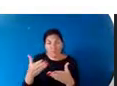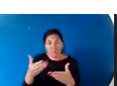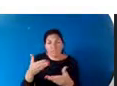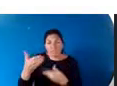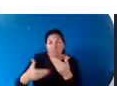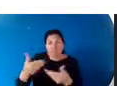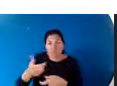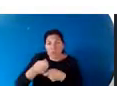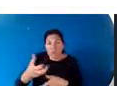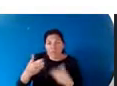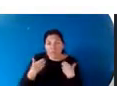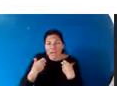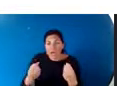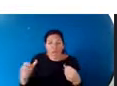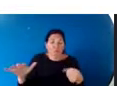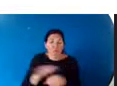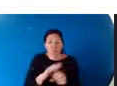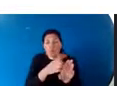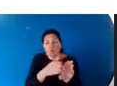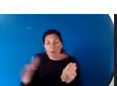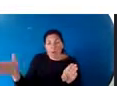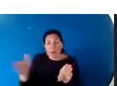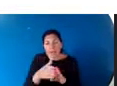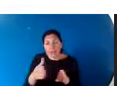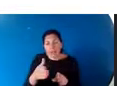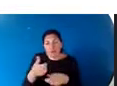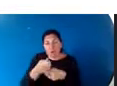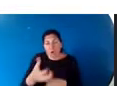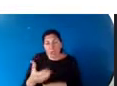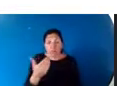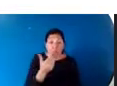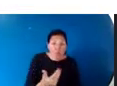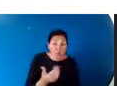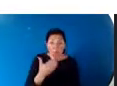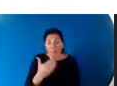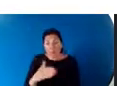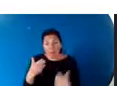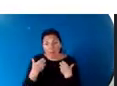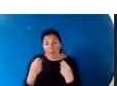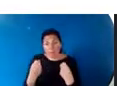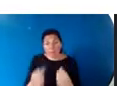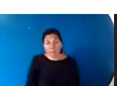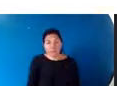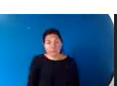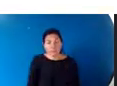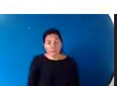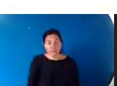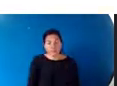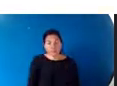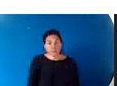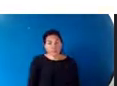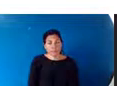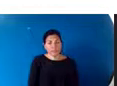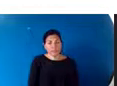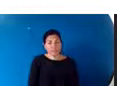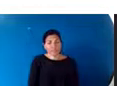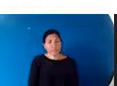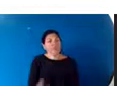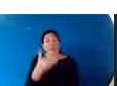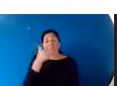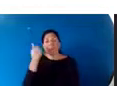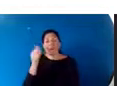on the full range of causes of poor health or of good health. Second thing we need to be doing is a better value informed